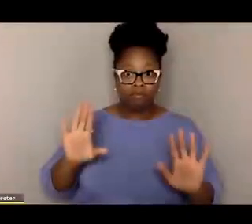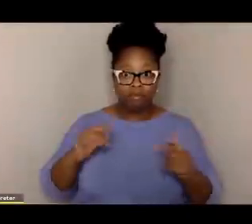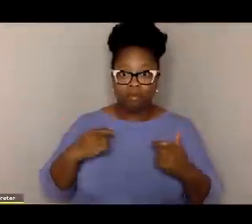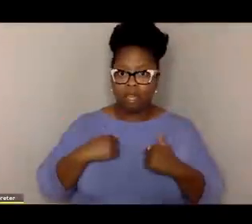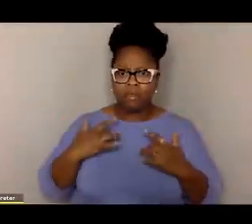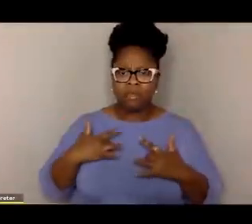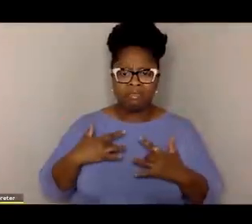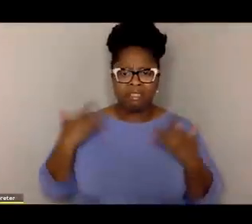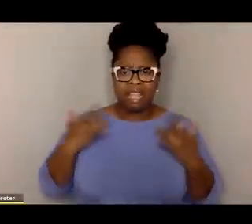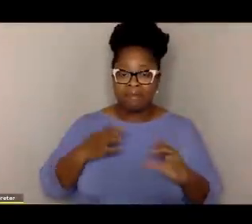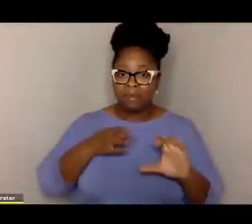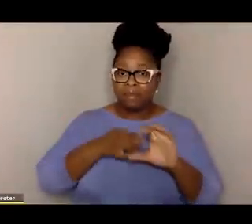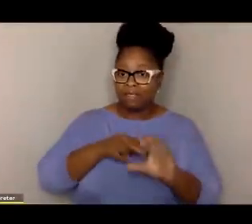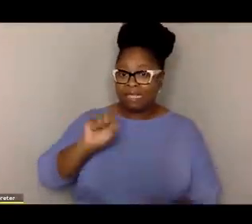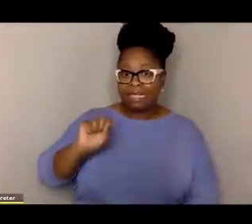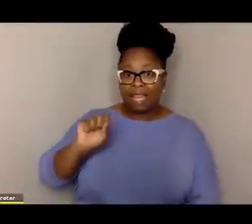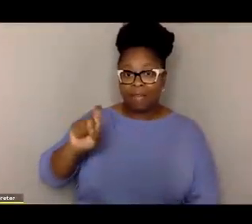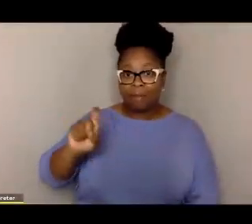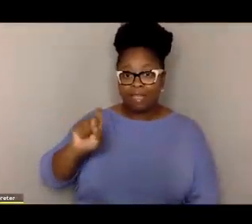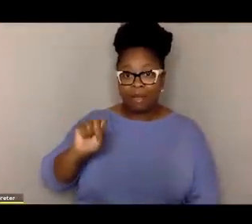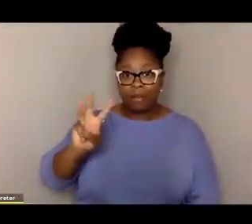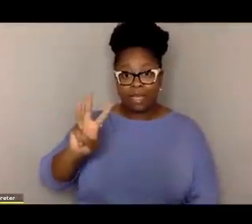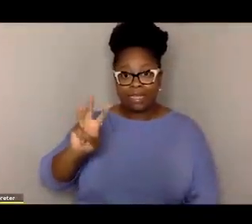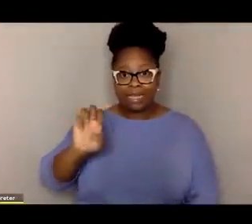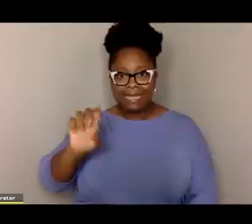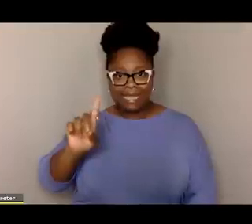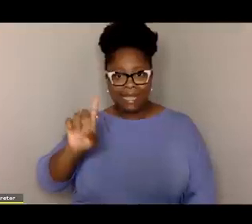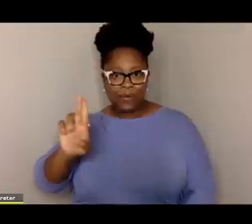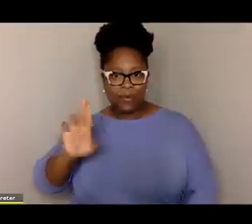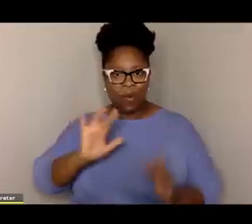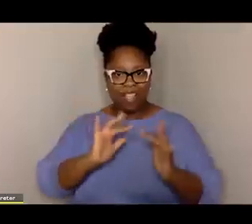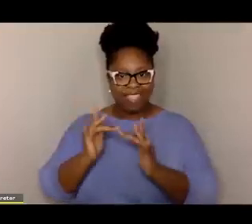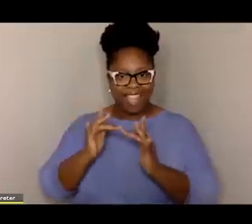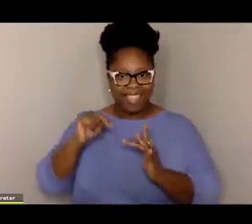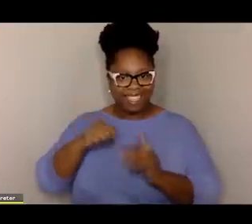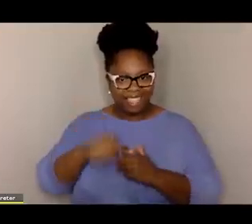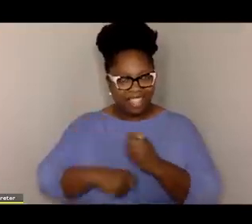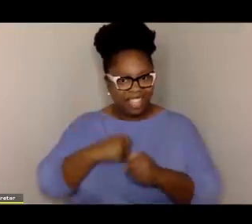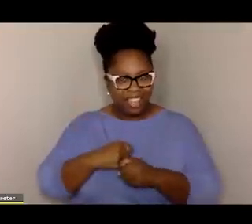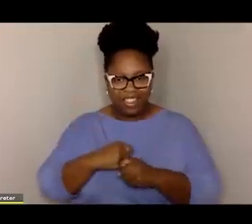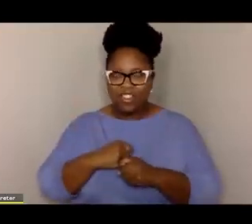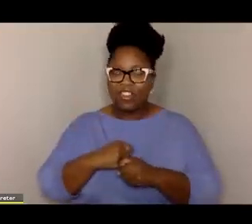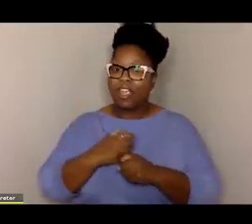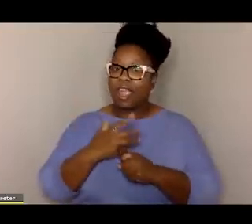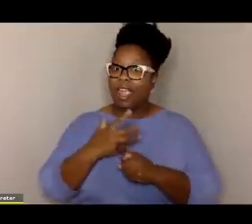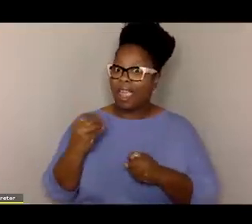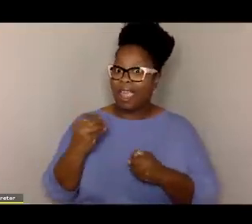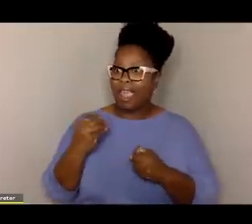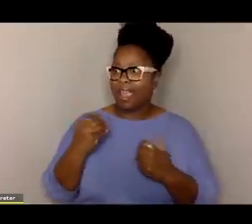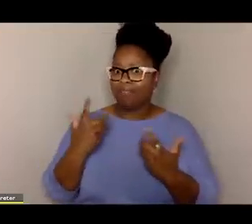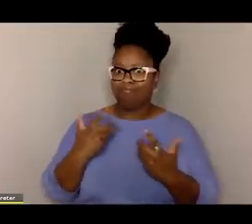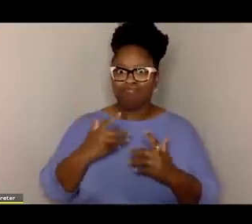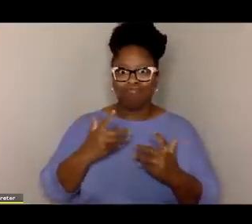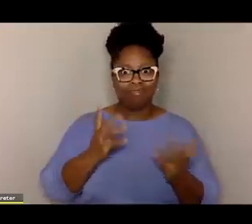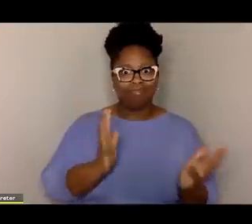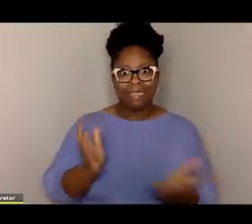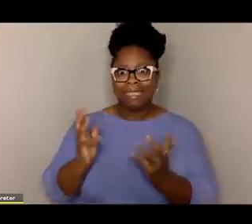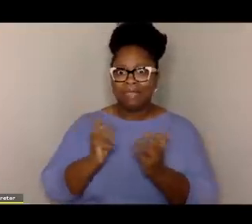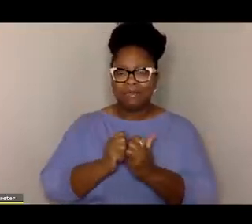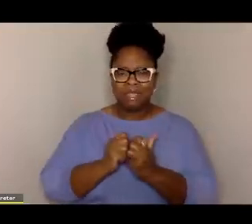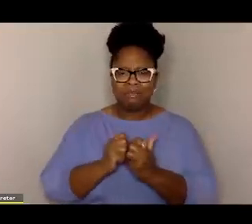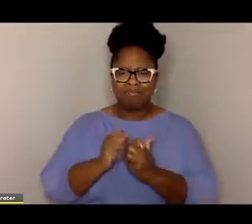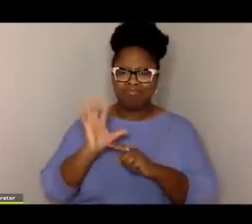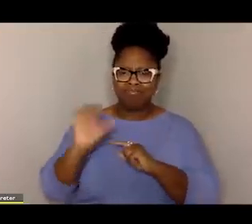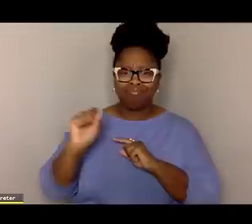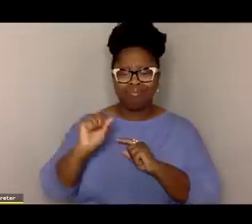I am so delighted to be participating in South by Southwest EDU Online this year and speaking to